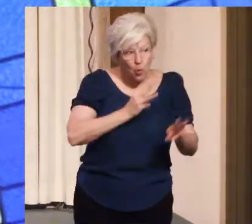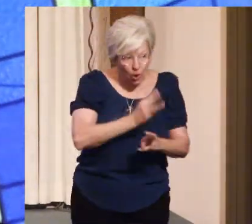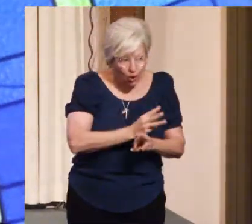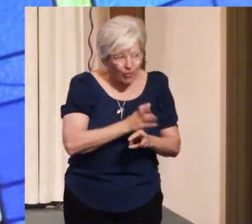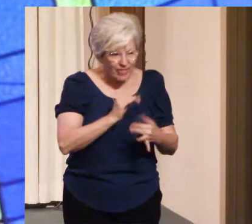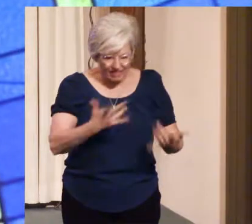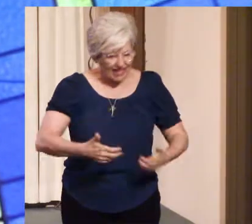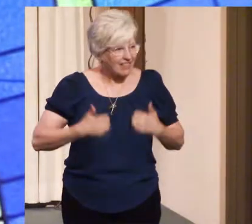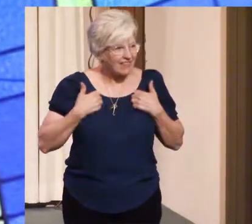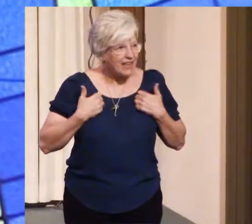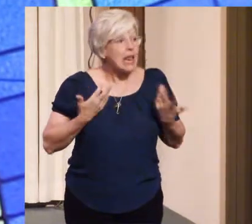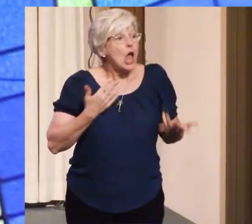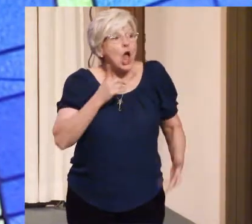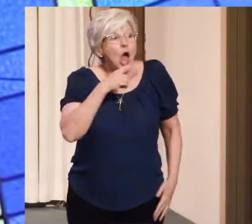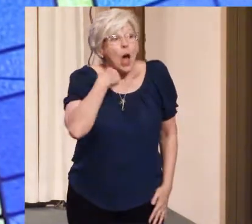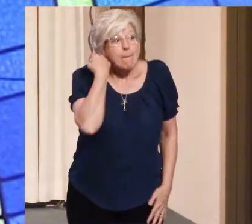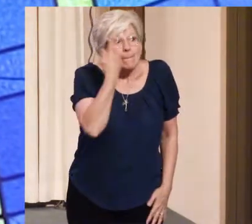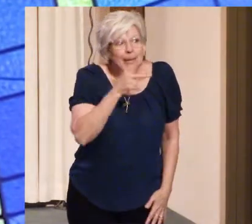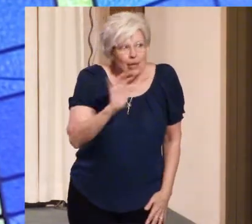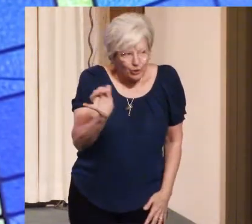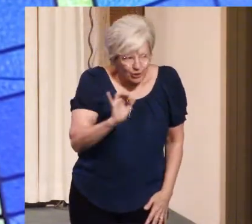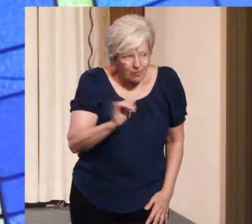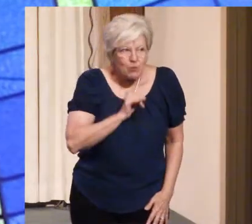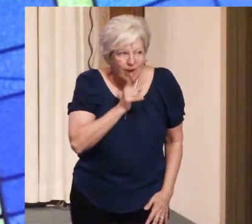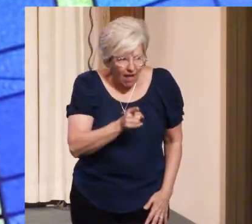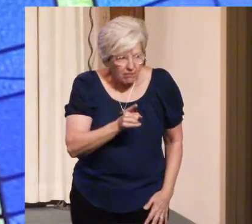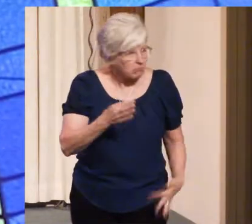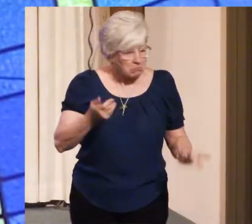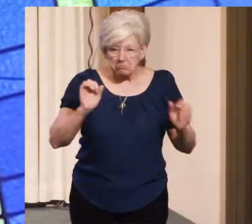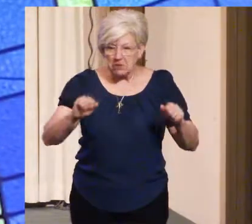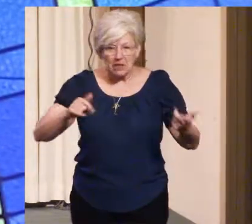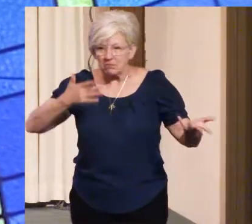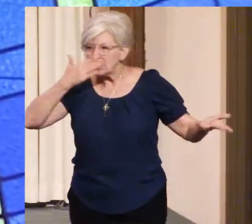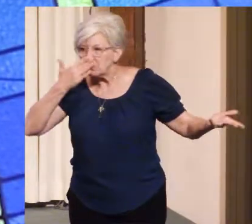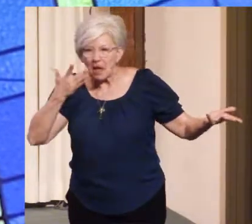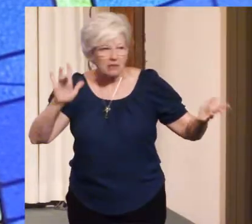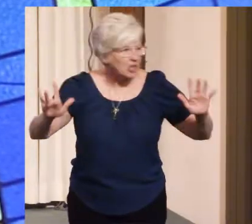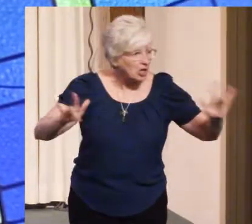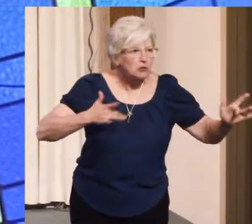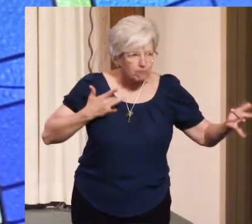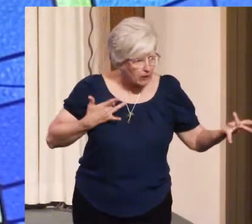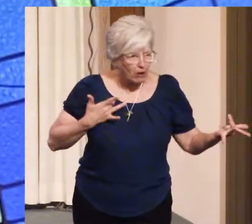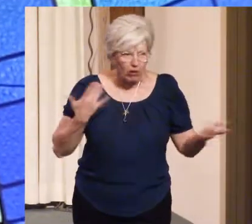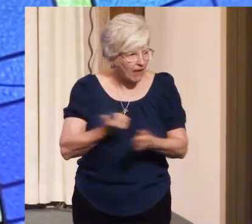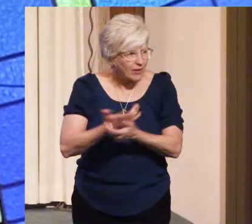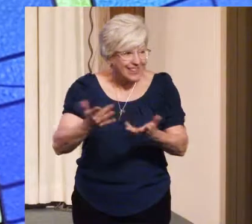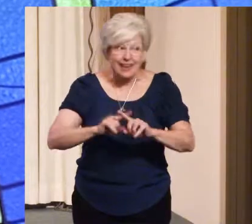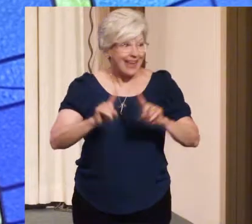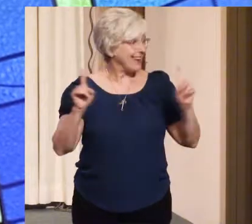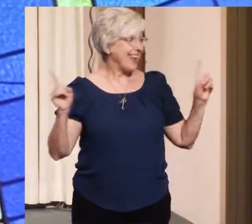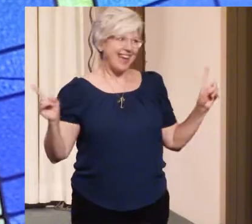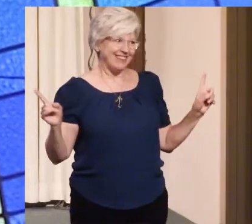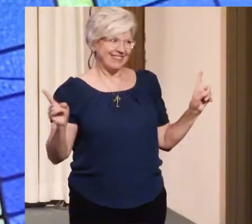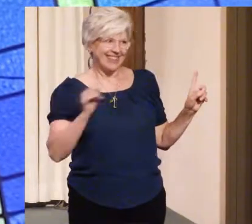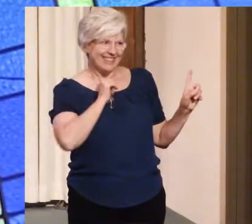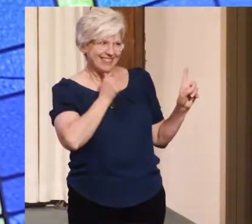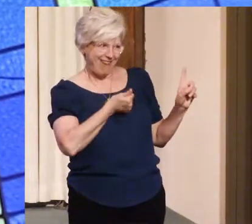can see, touch, smell, taste, feel, and yet it is not.